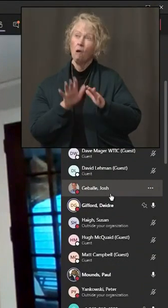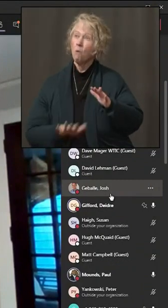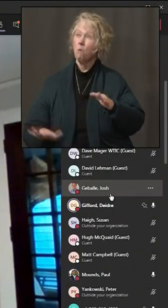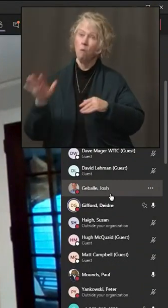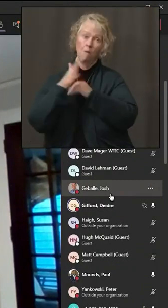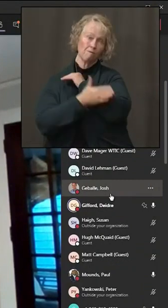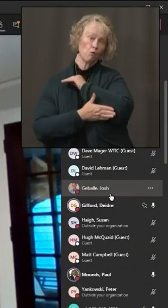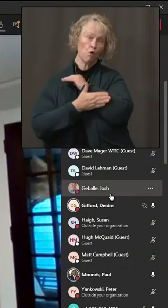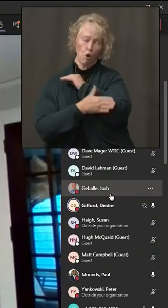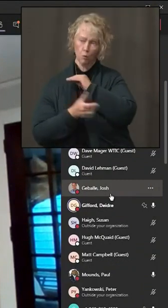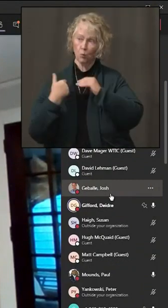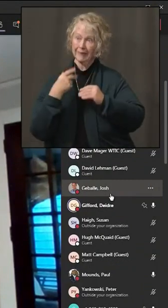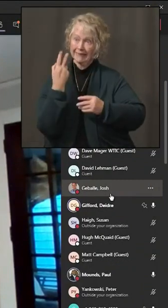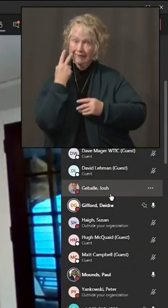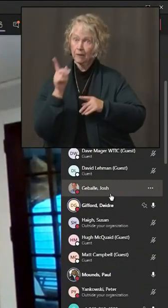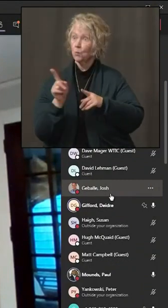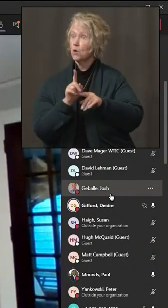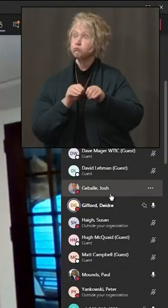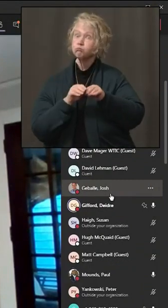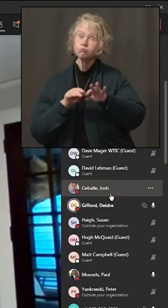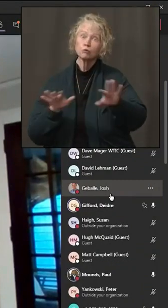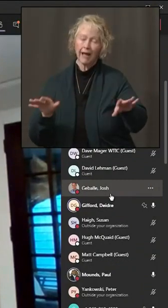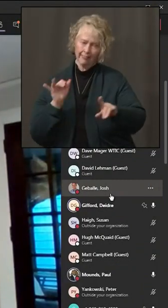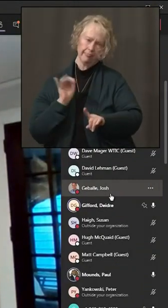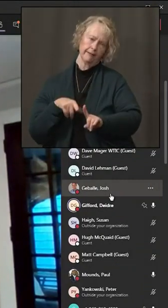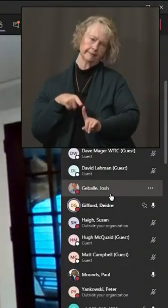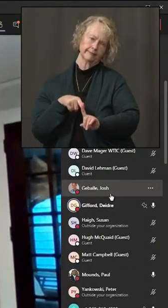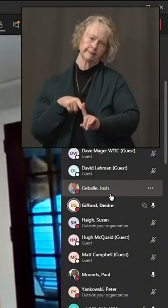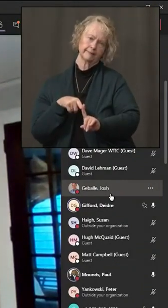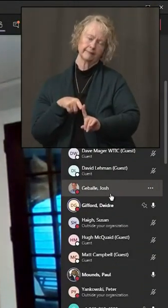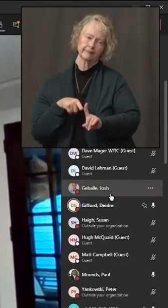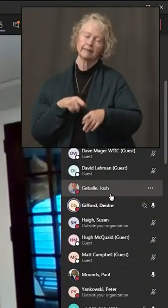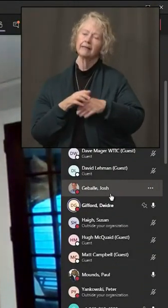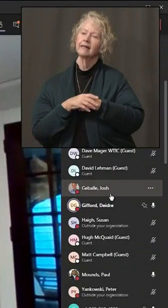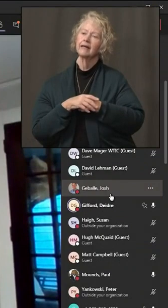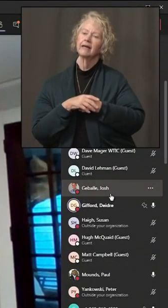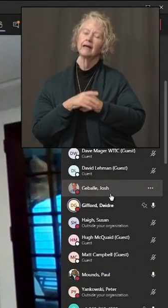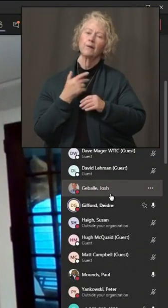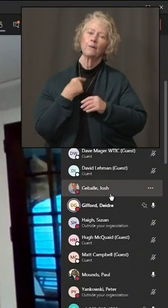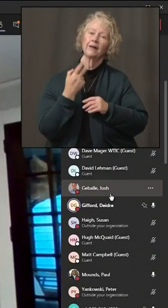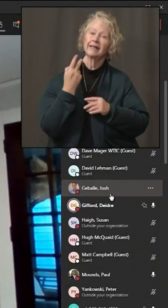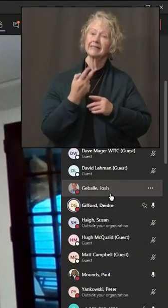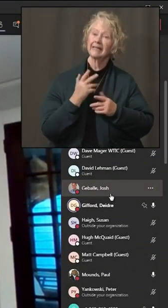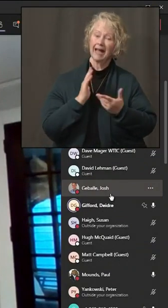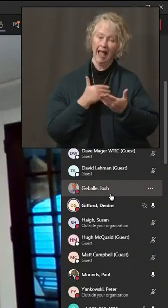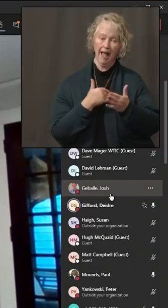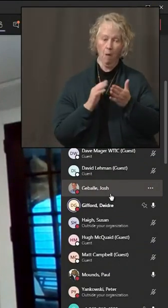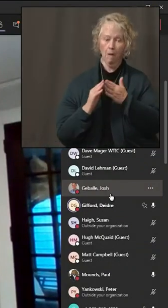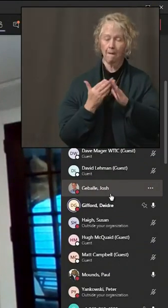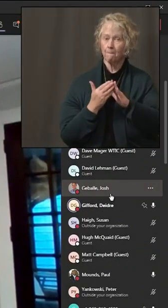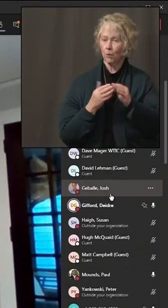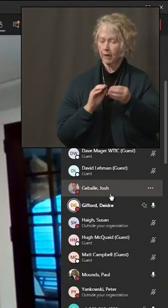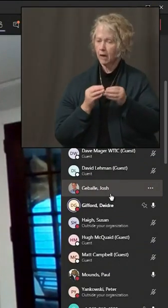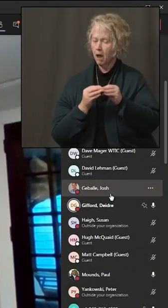a source of spread of COVID. And as we see our level of community transmission continue to increase in Connecticut,